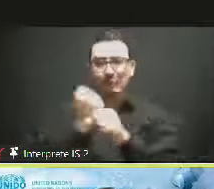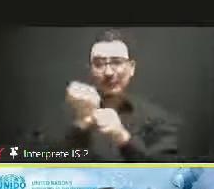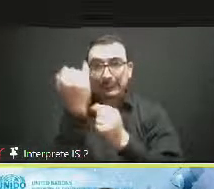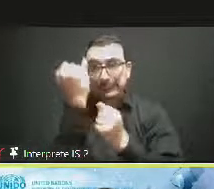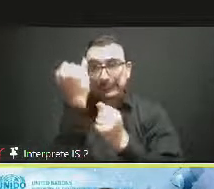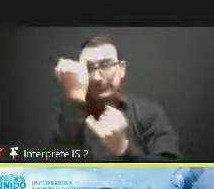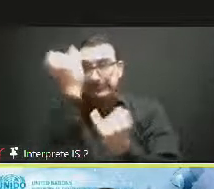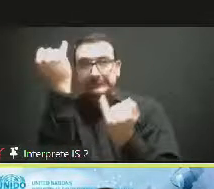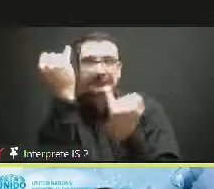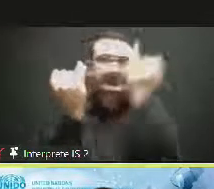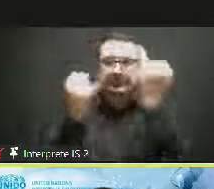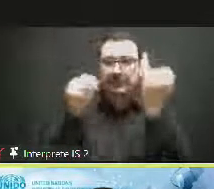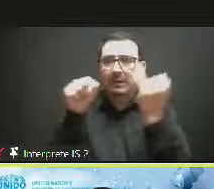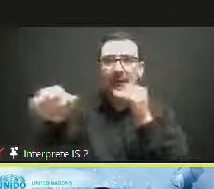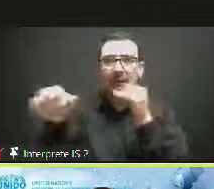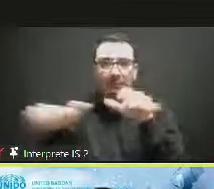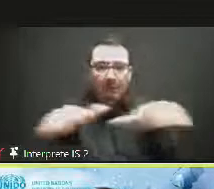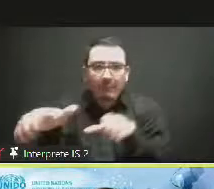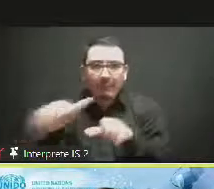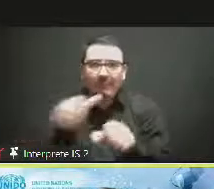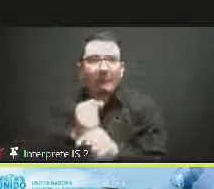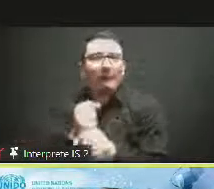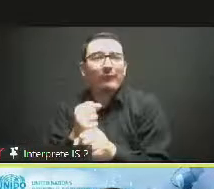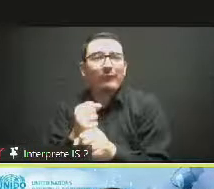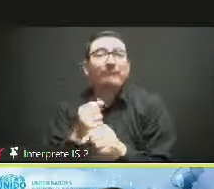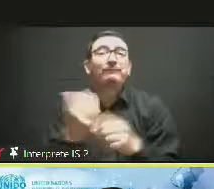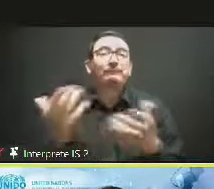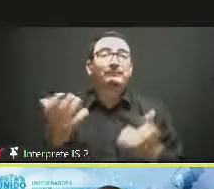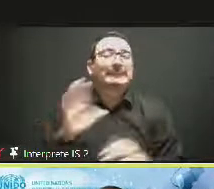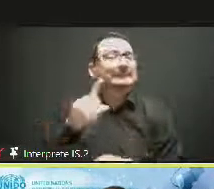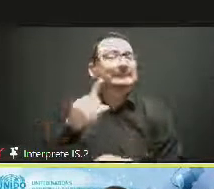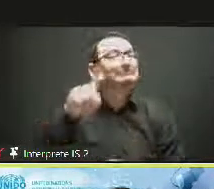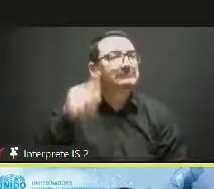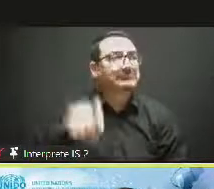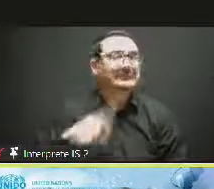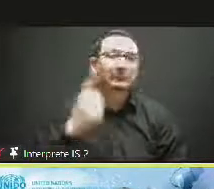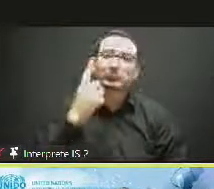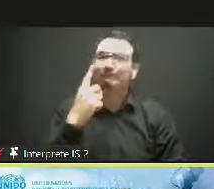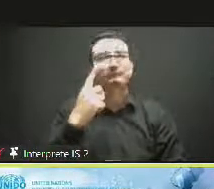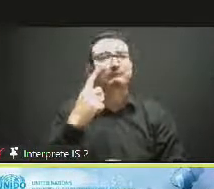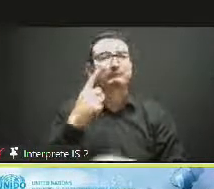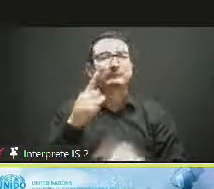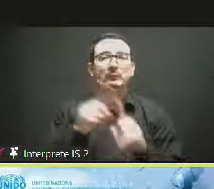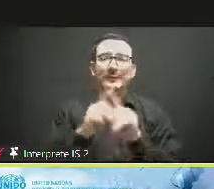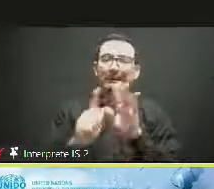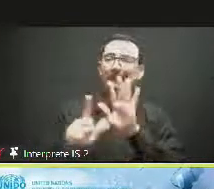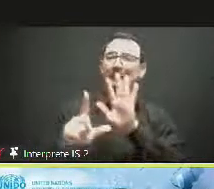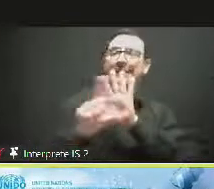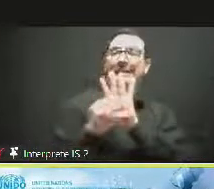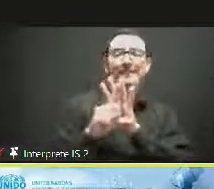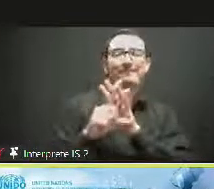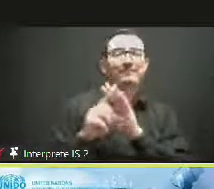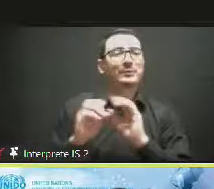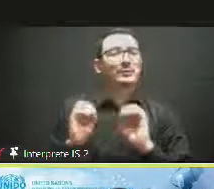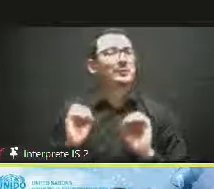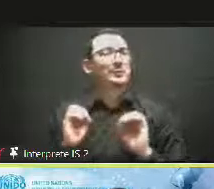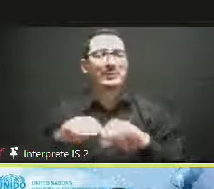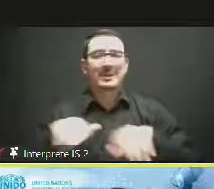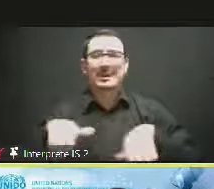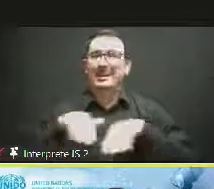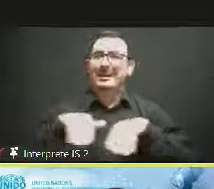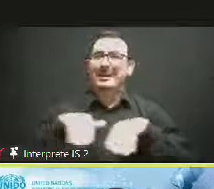informality, as I mentioned, inconsistent approaches to IPER. This is a very challenging topic, and